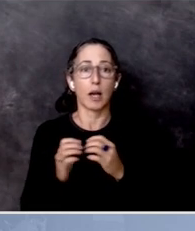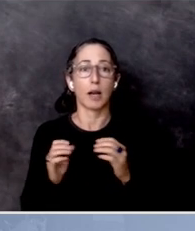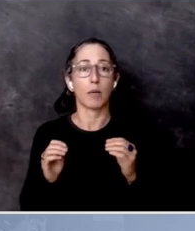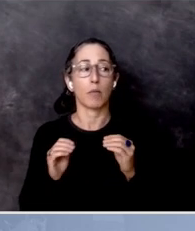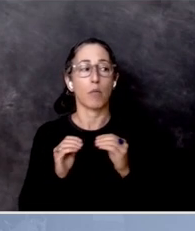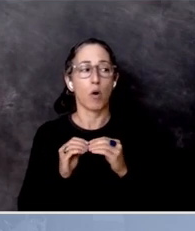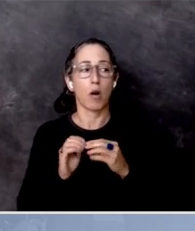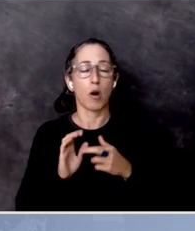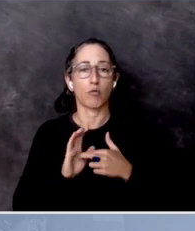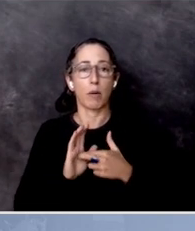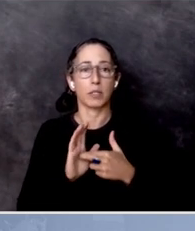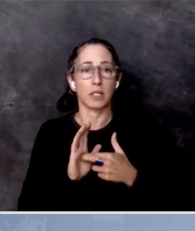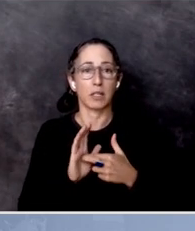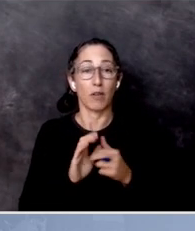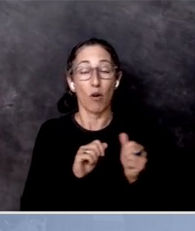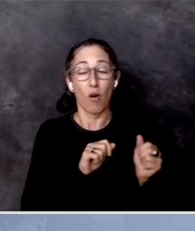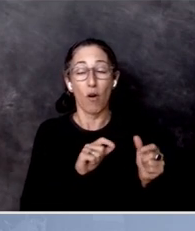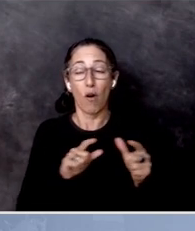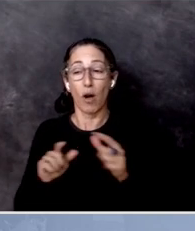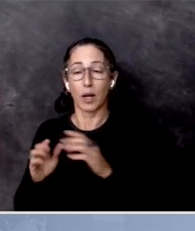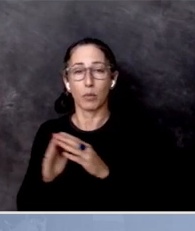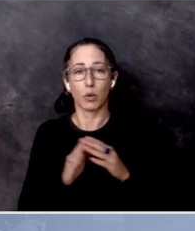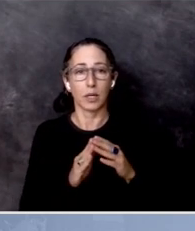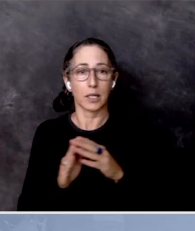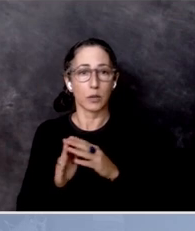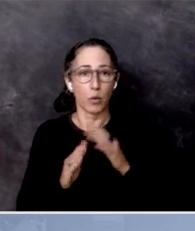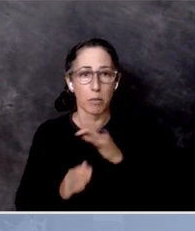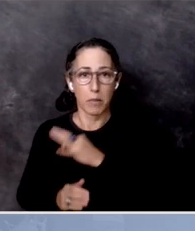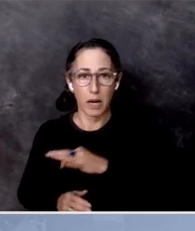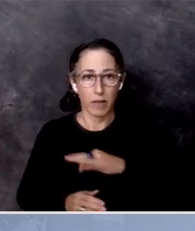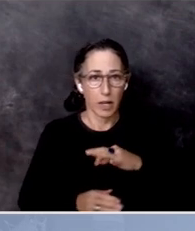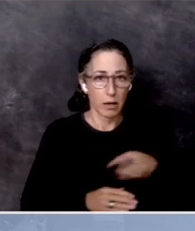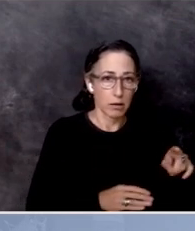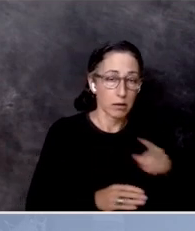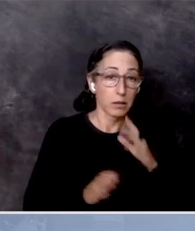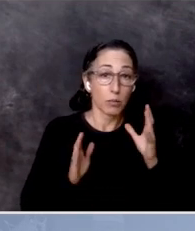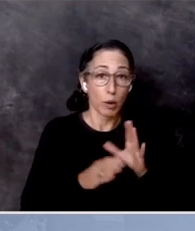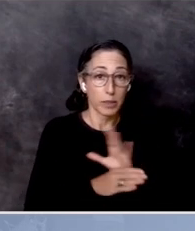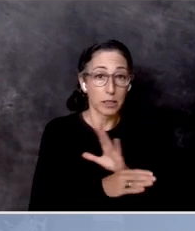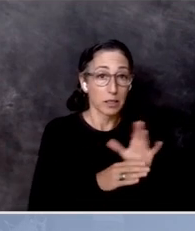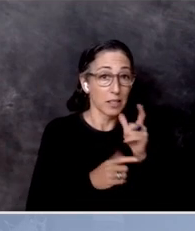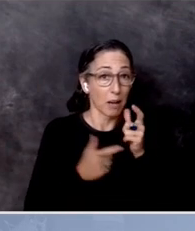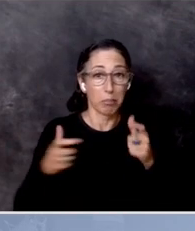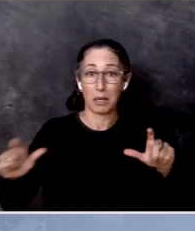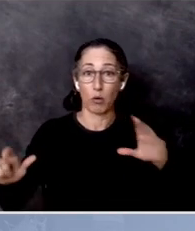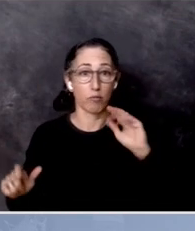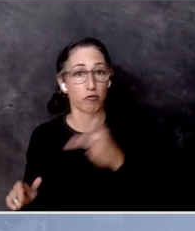community benefits, not just some. And it's going to be small businesses and not just big corporations.